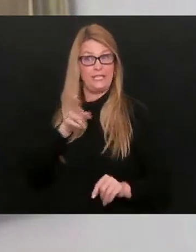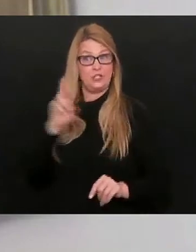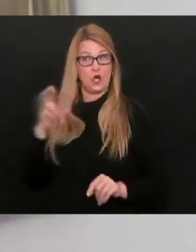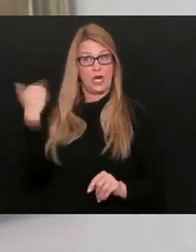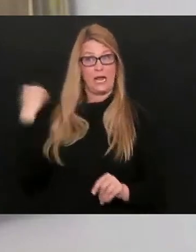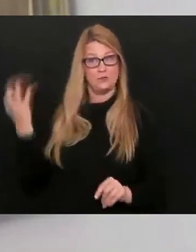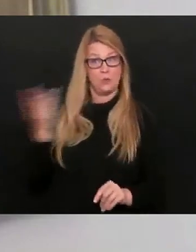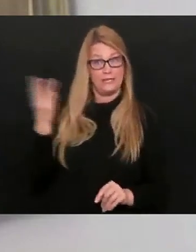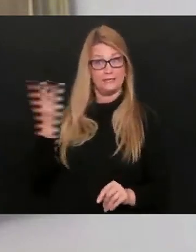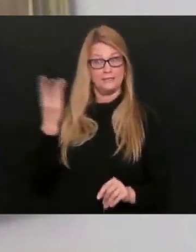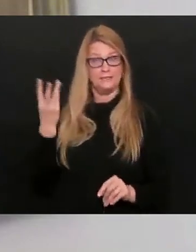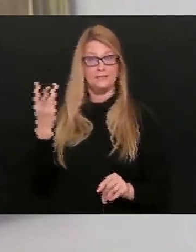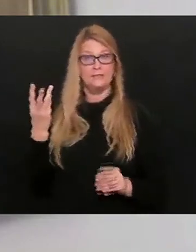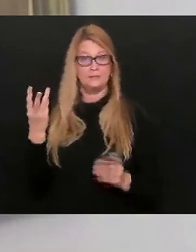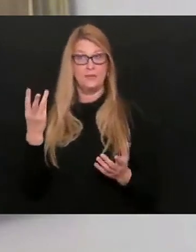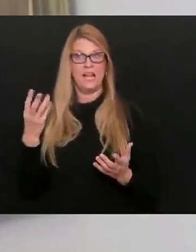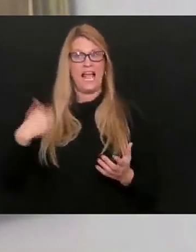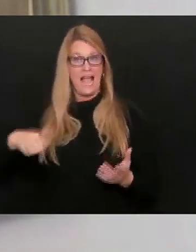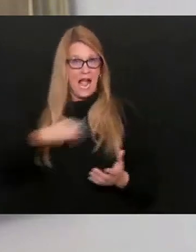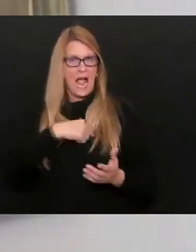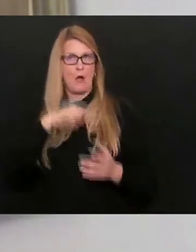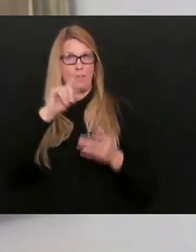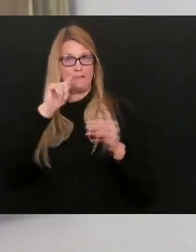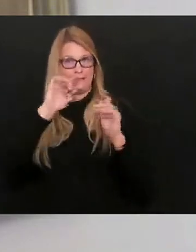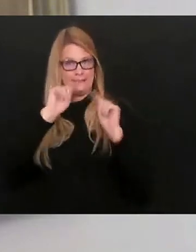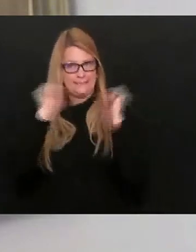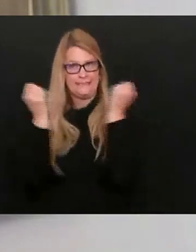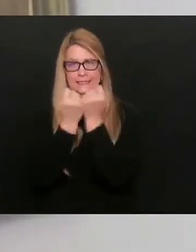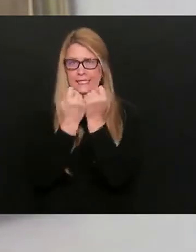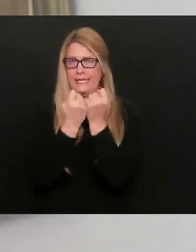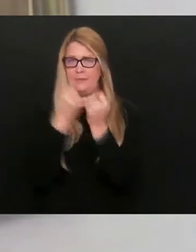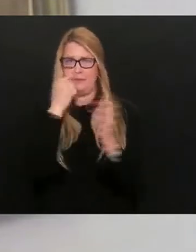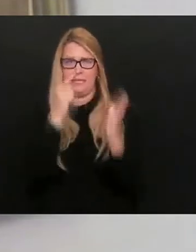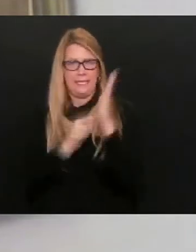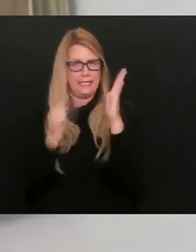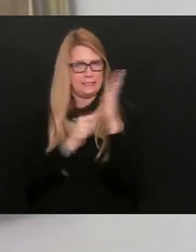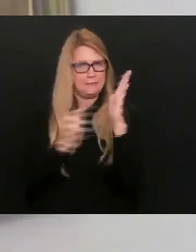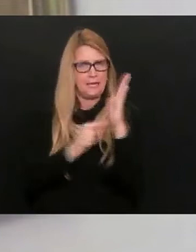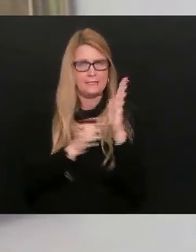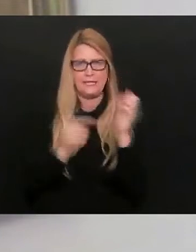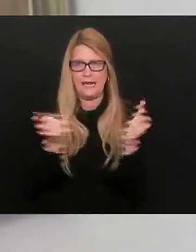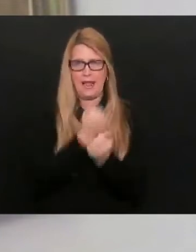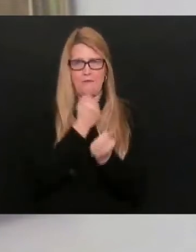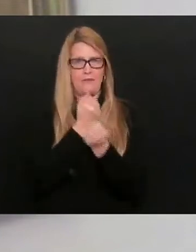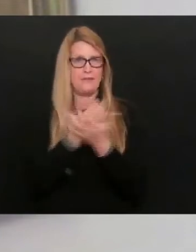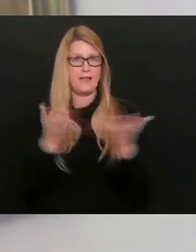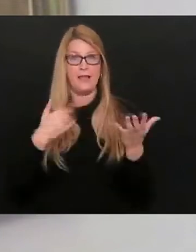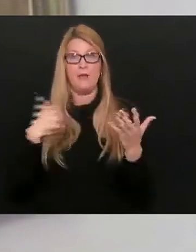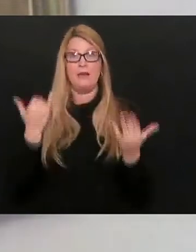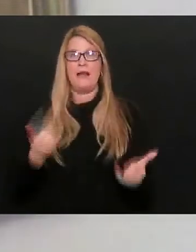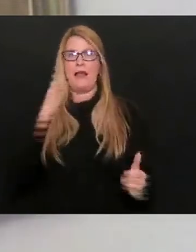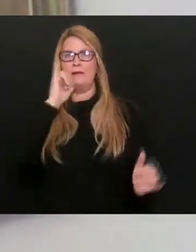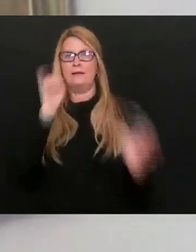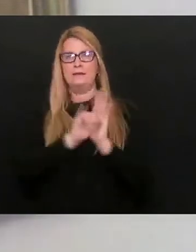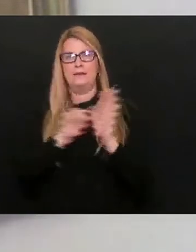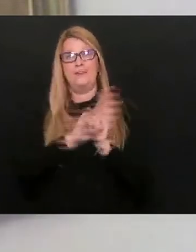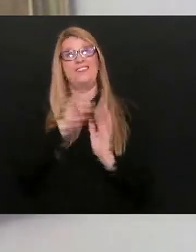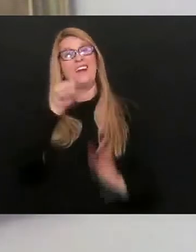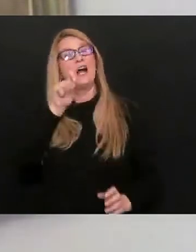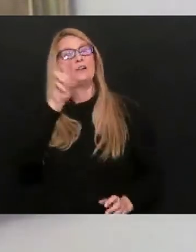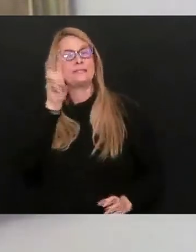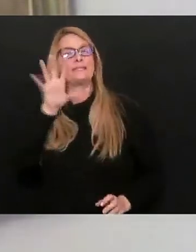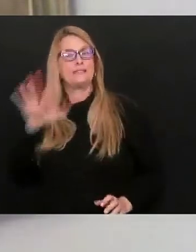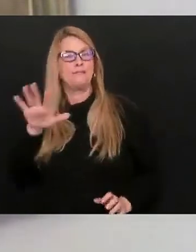Wednesday. Our EPI team has done a thoroughly vetted process, and we now have 165 deaths to report.